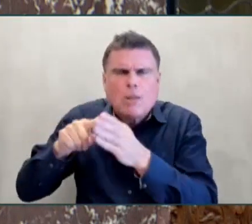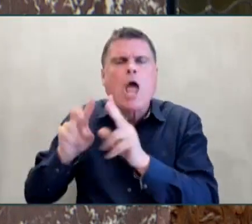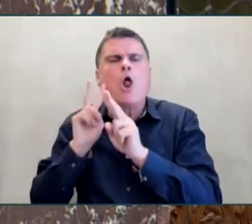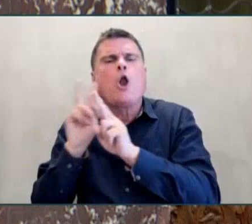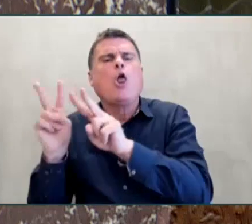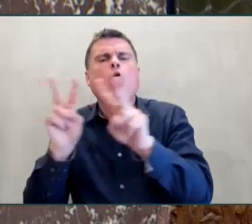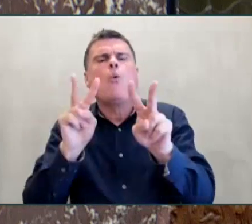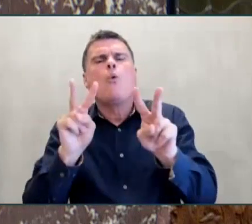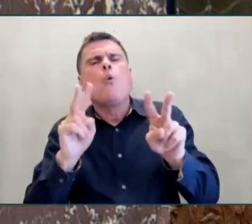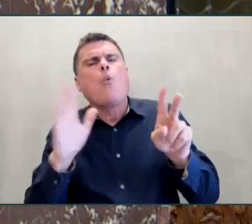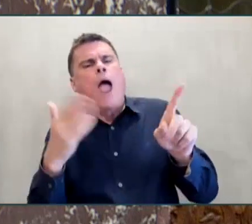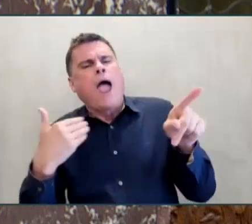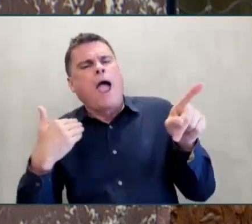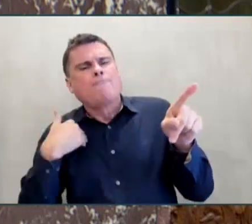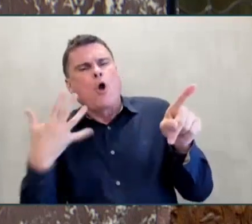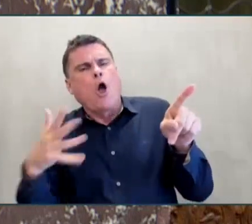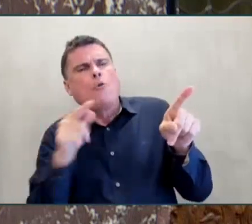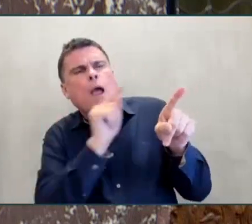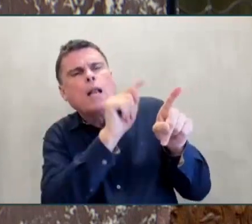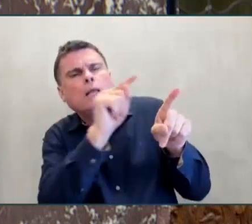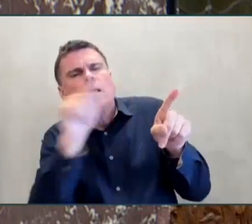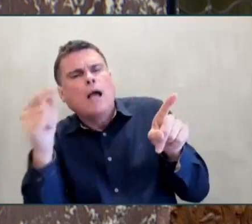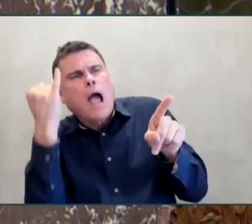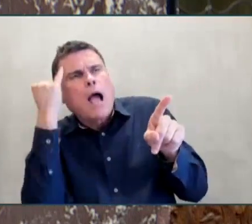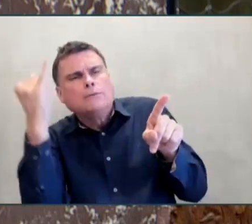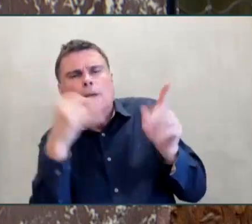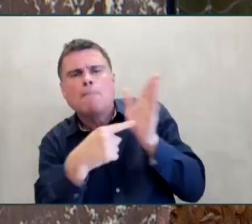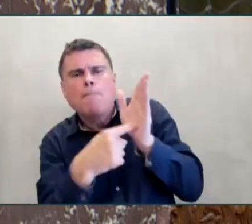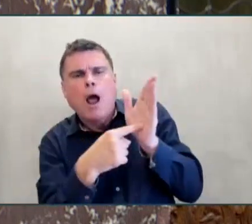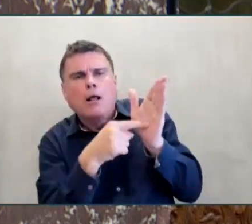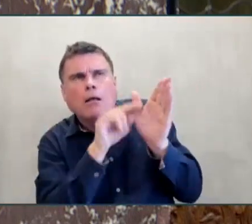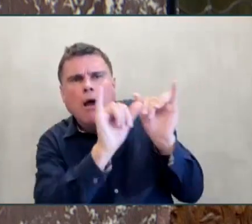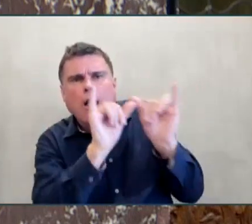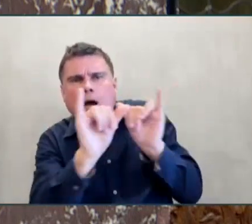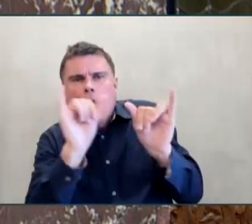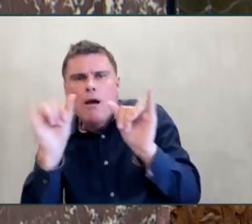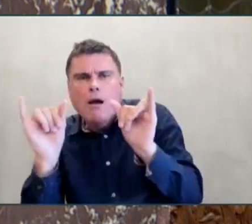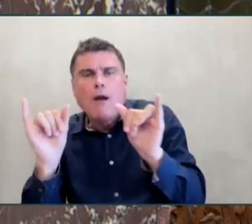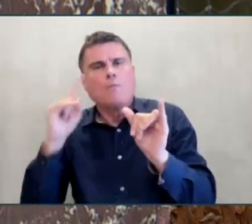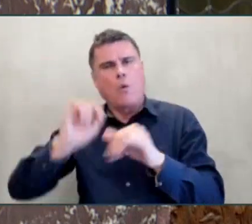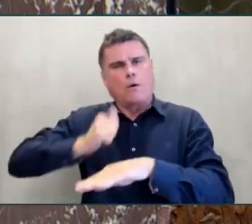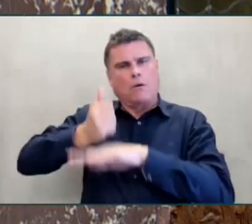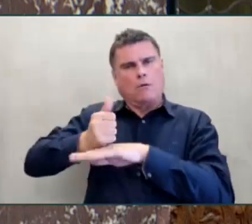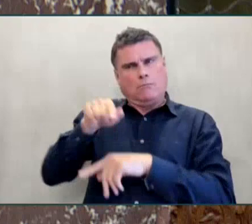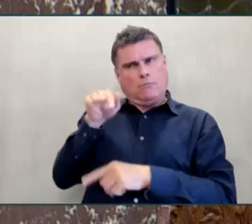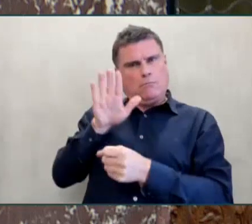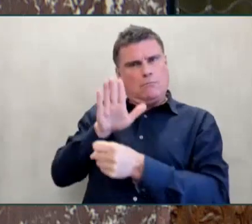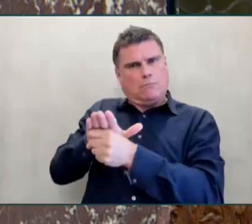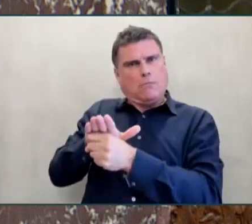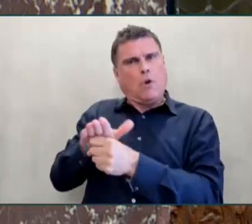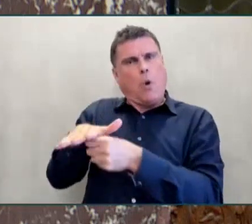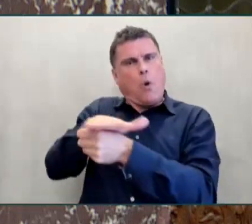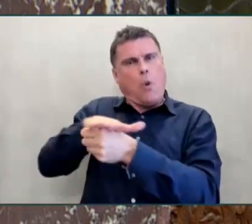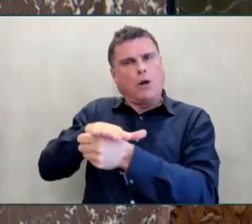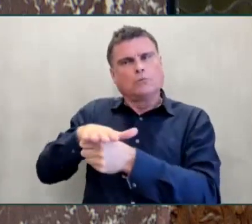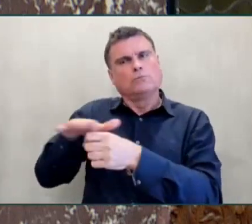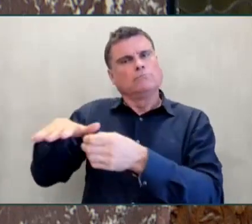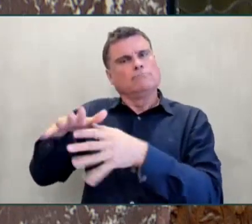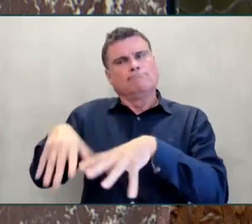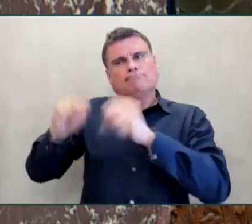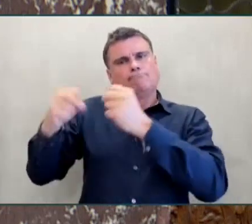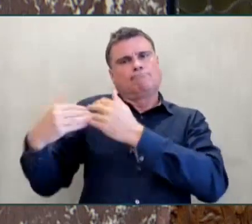society manages primary care clinics. In 2022, the Whistler 360 Health Collaborative Society